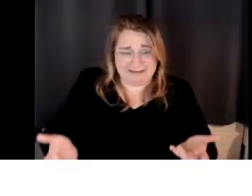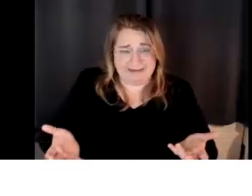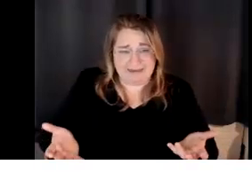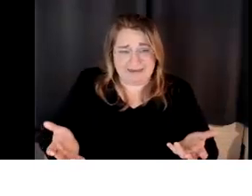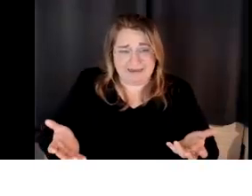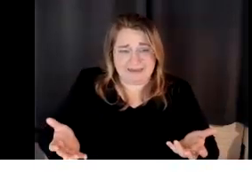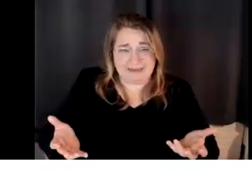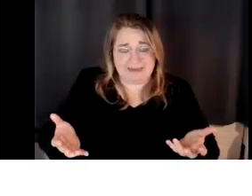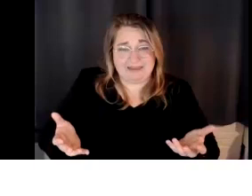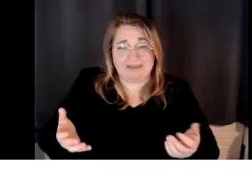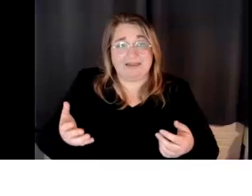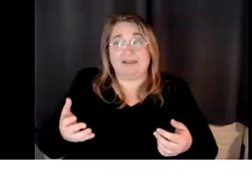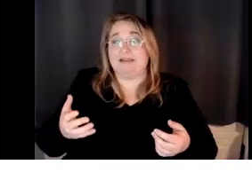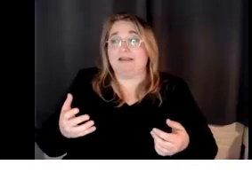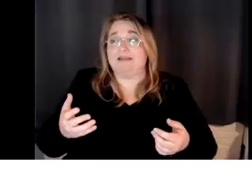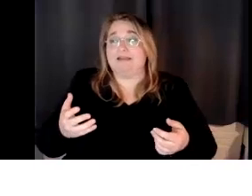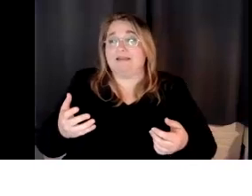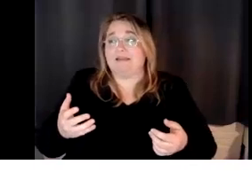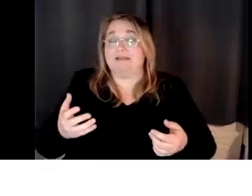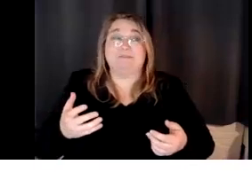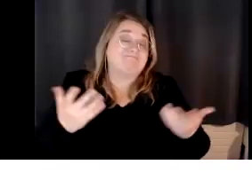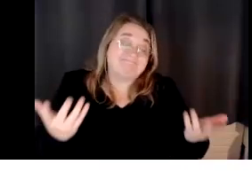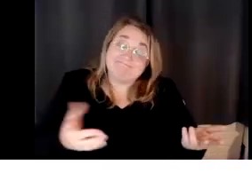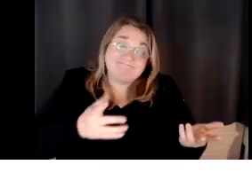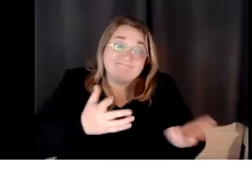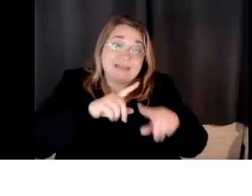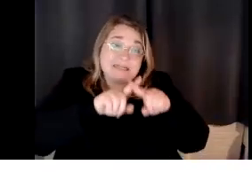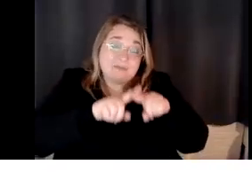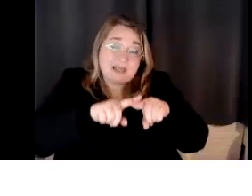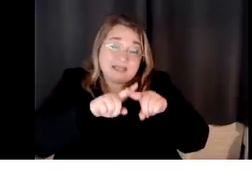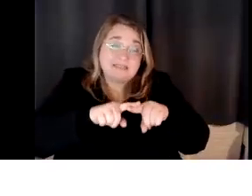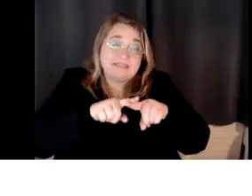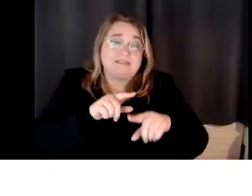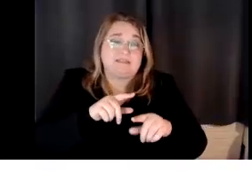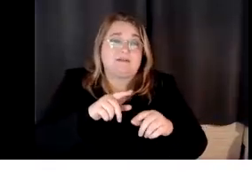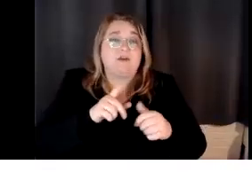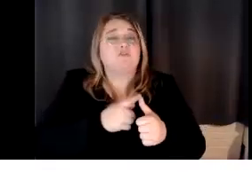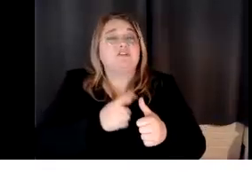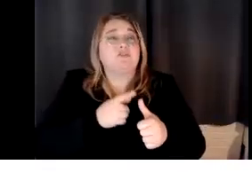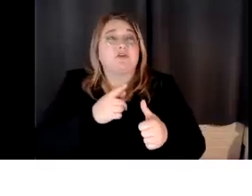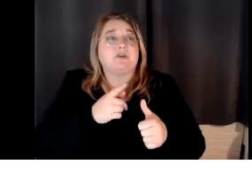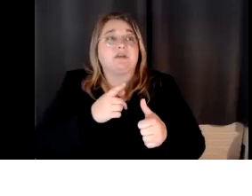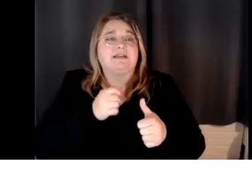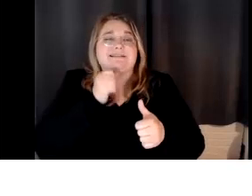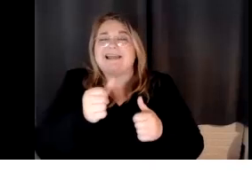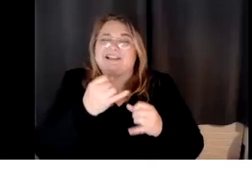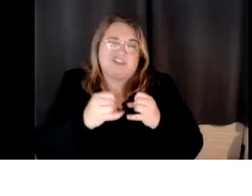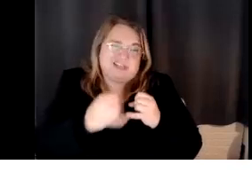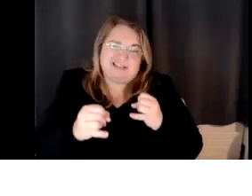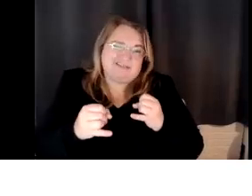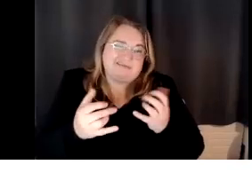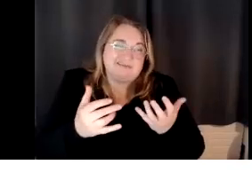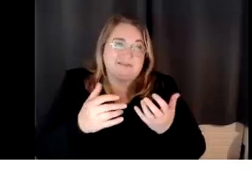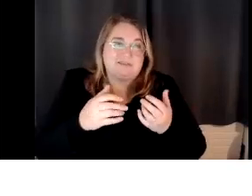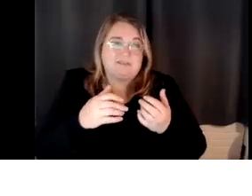we talked about that. You know, it depends. Now there is a thing, first of all, it's not cheating. Uh, second of all, chat TPT,